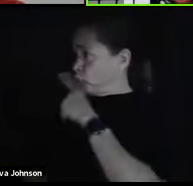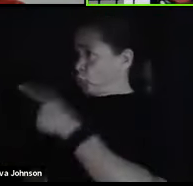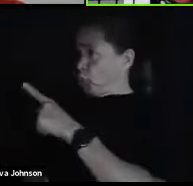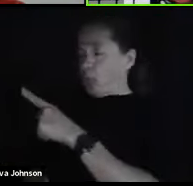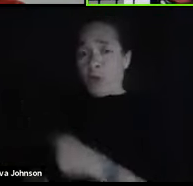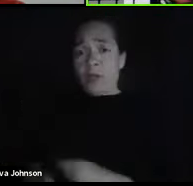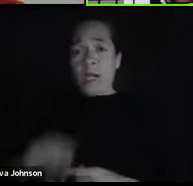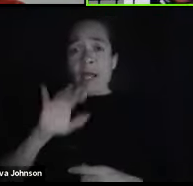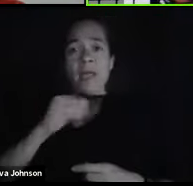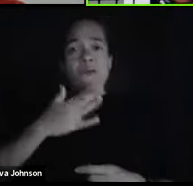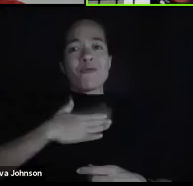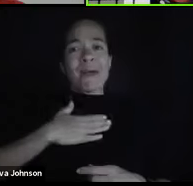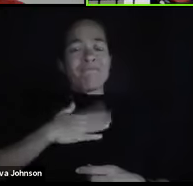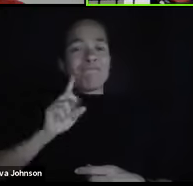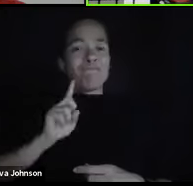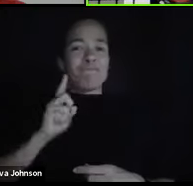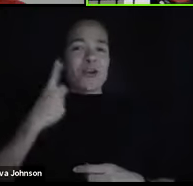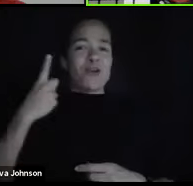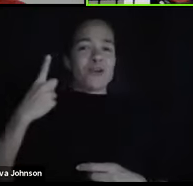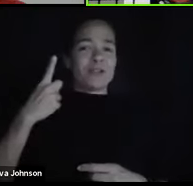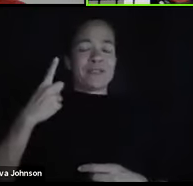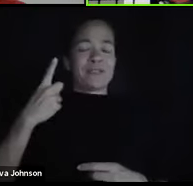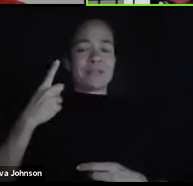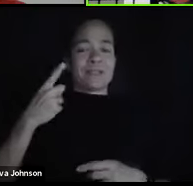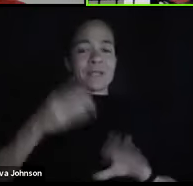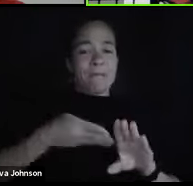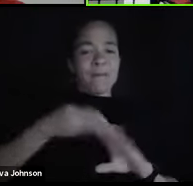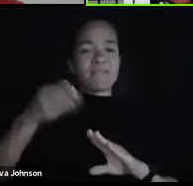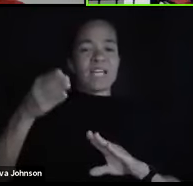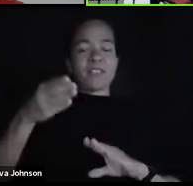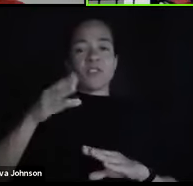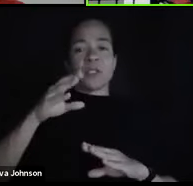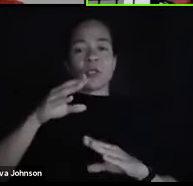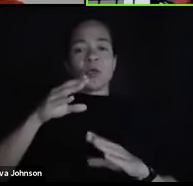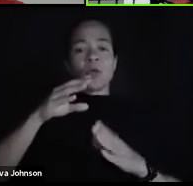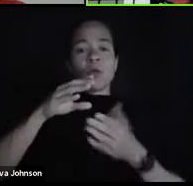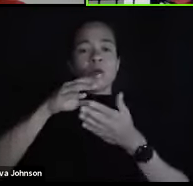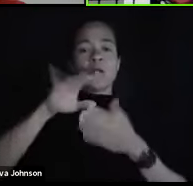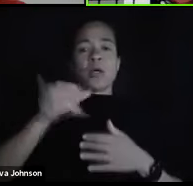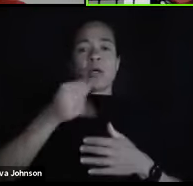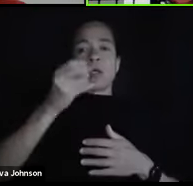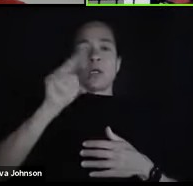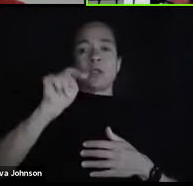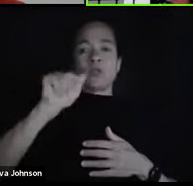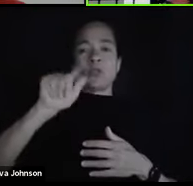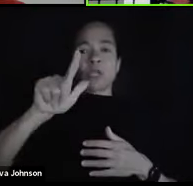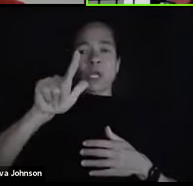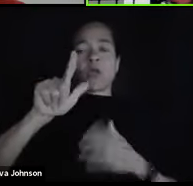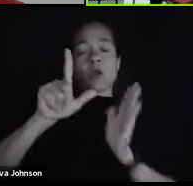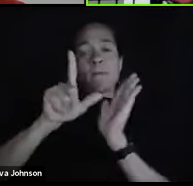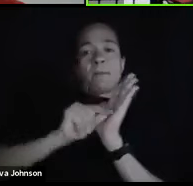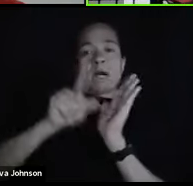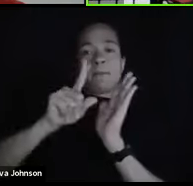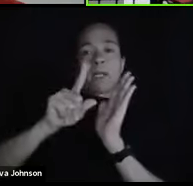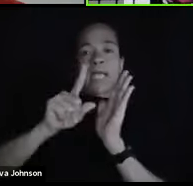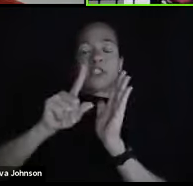professional journal article published publication when I was a junior.